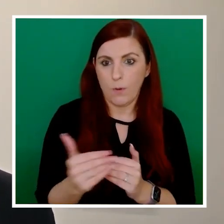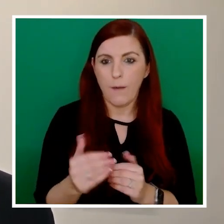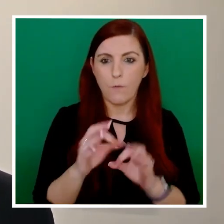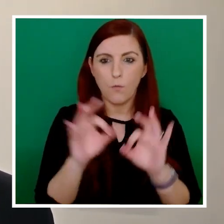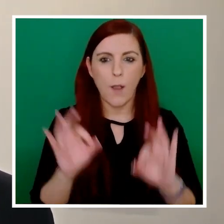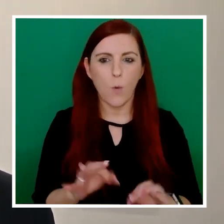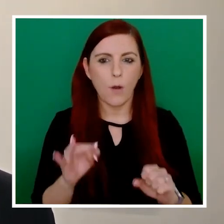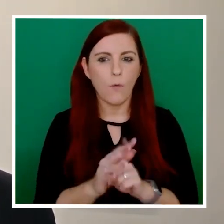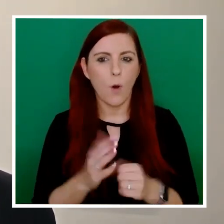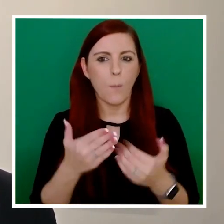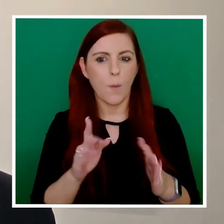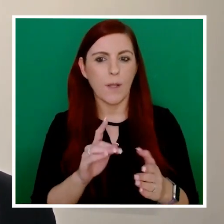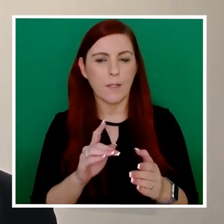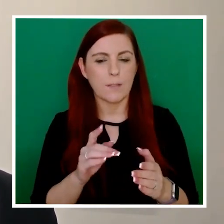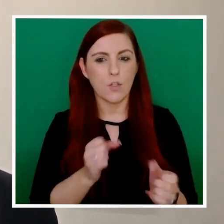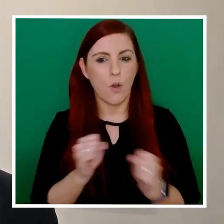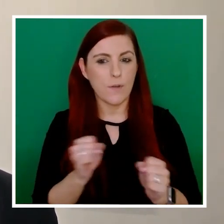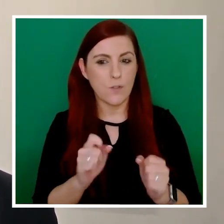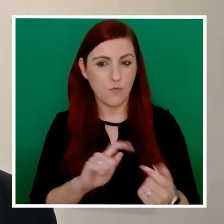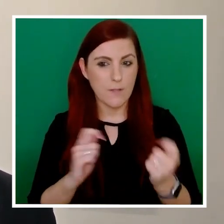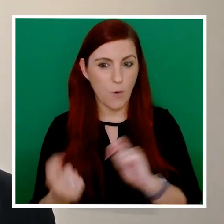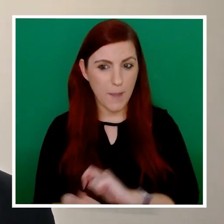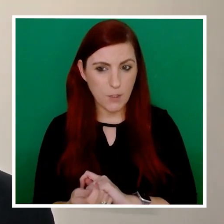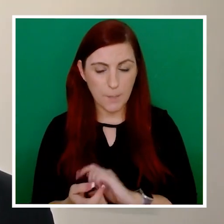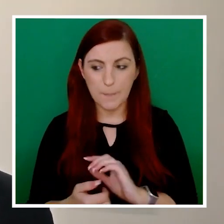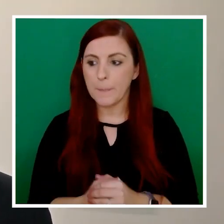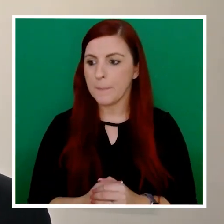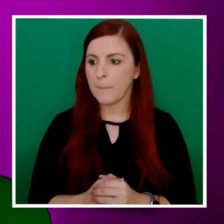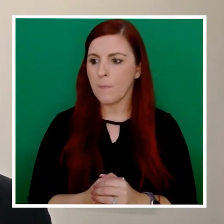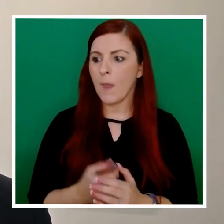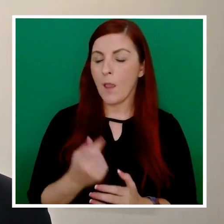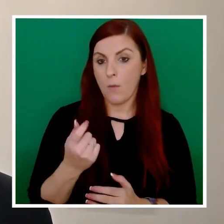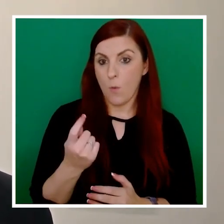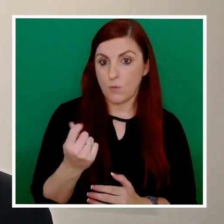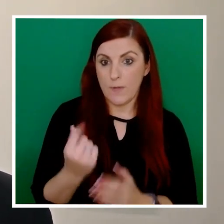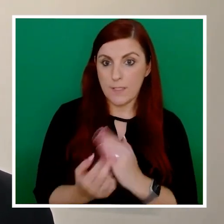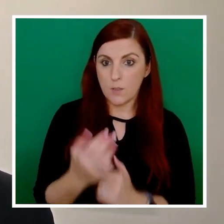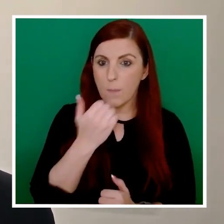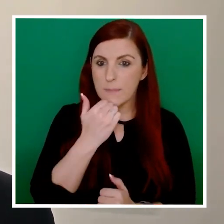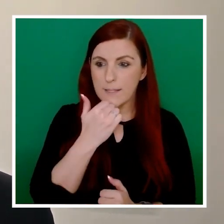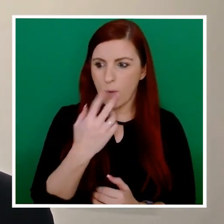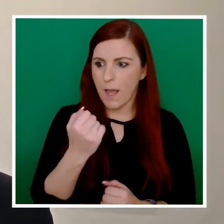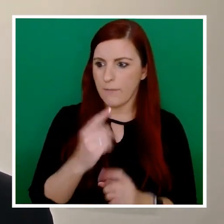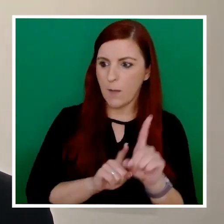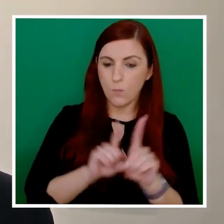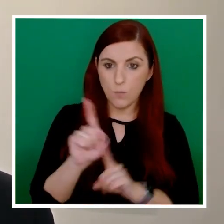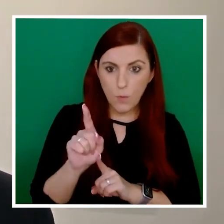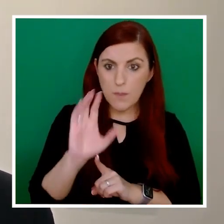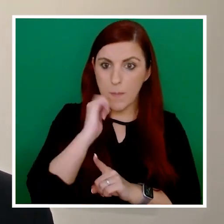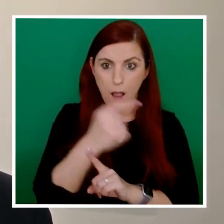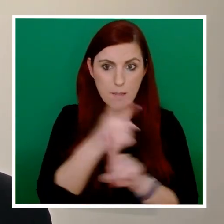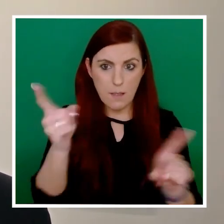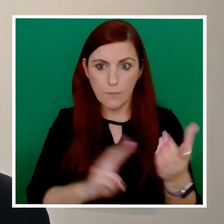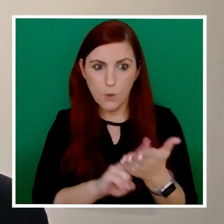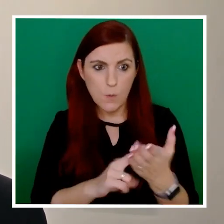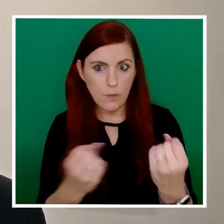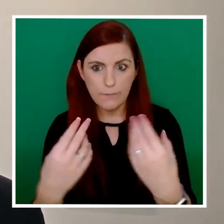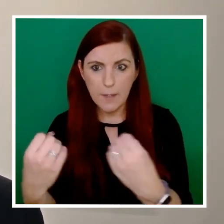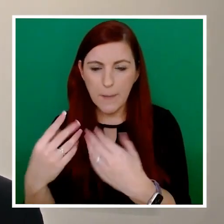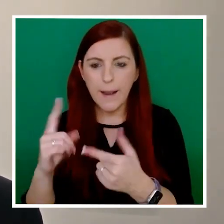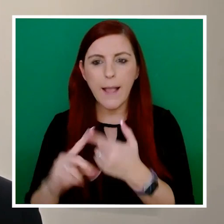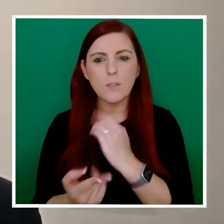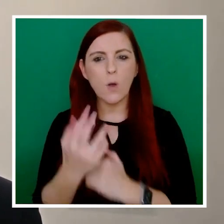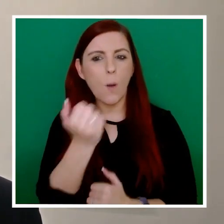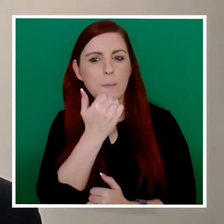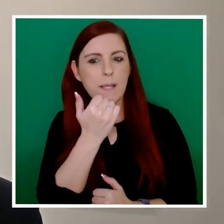transformation. The latest edition of this toolkit includes improvements made as a result of user feedback and also updates